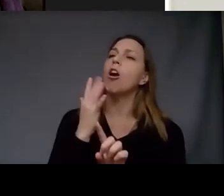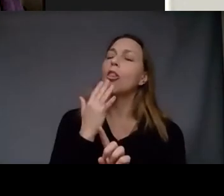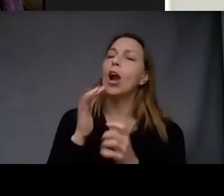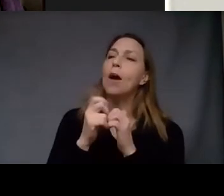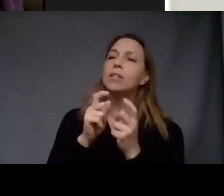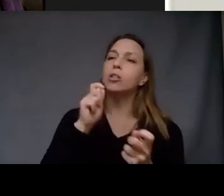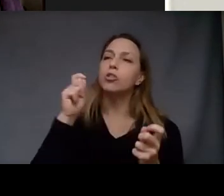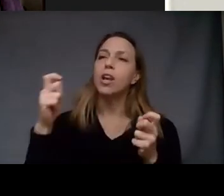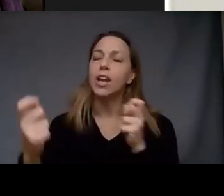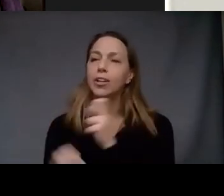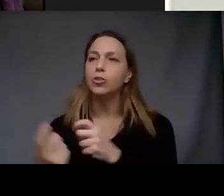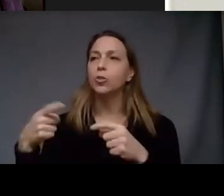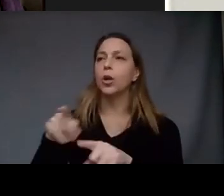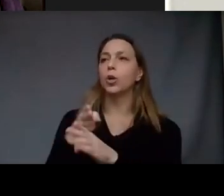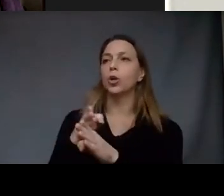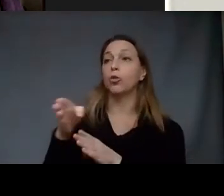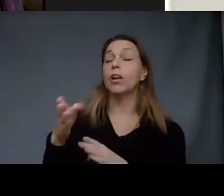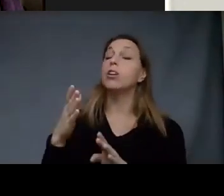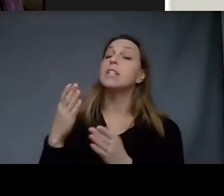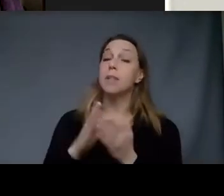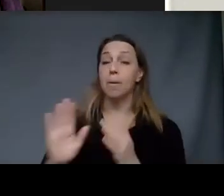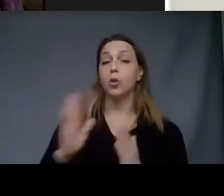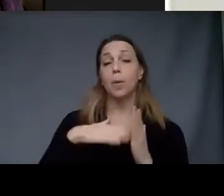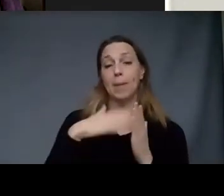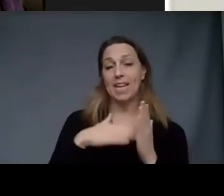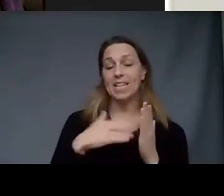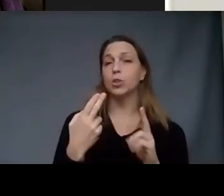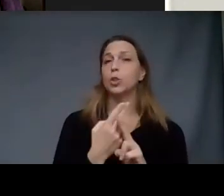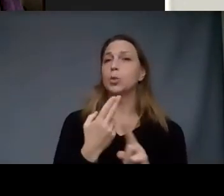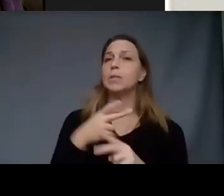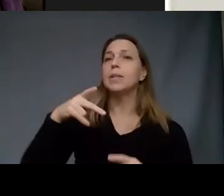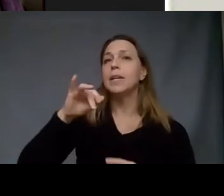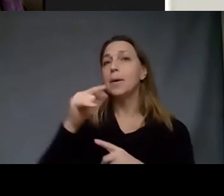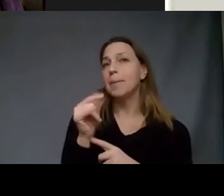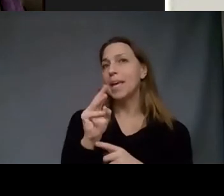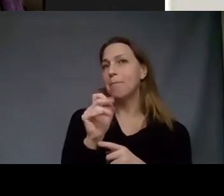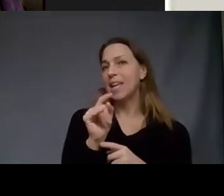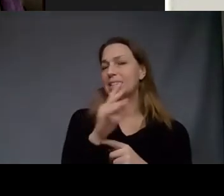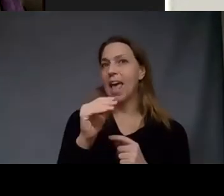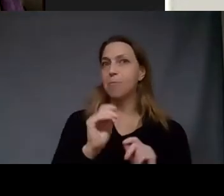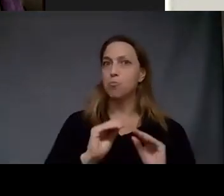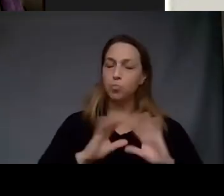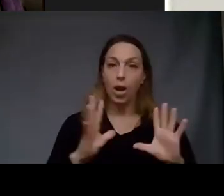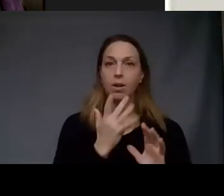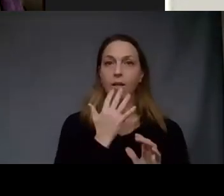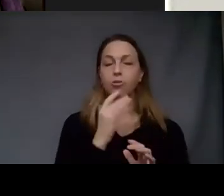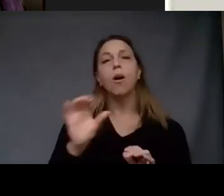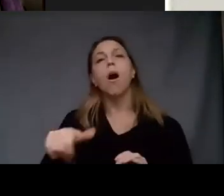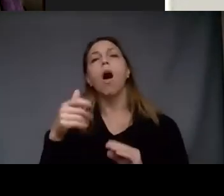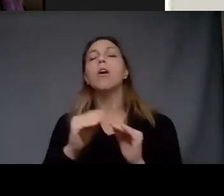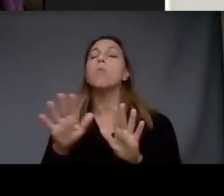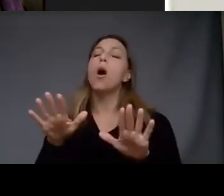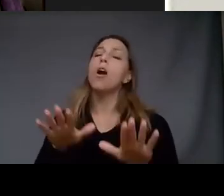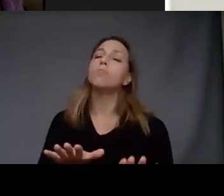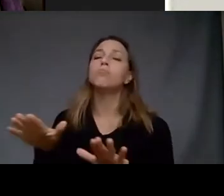your career as an artist some of your paintings make use of strongly pigmented and vibrant colors while others are more gentle or romantic